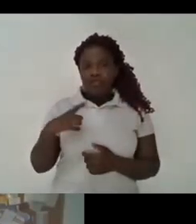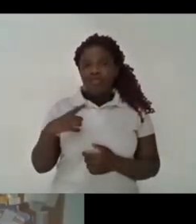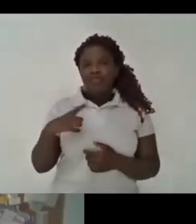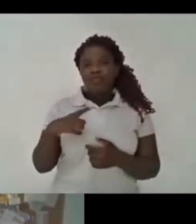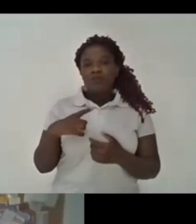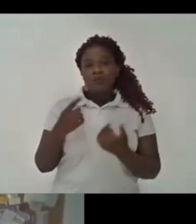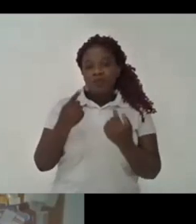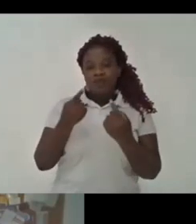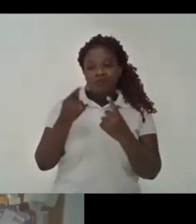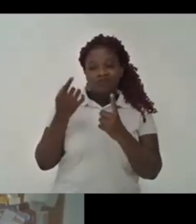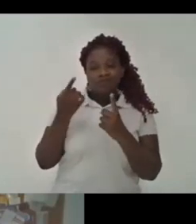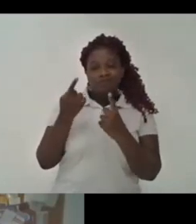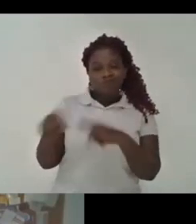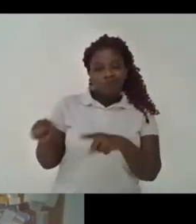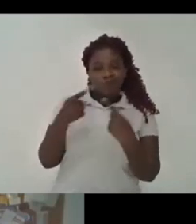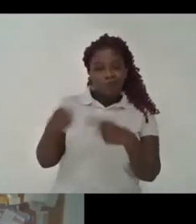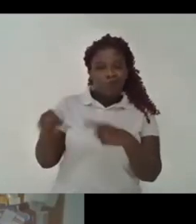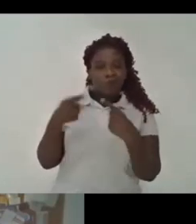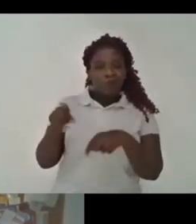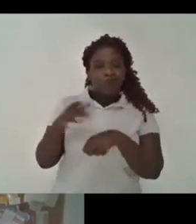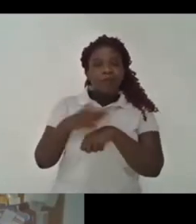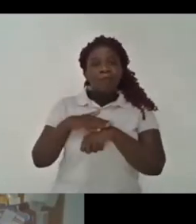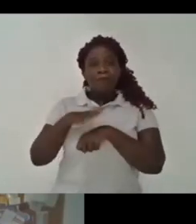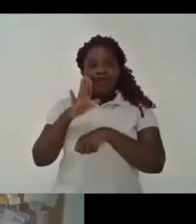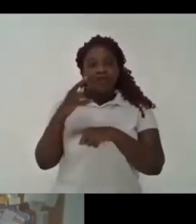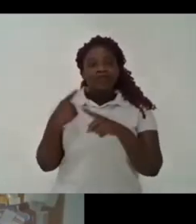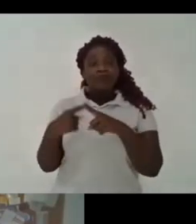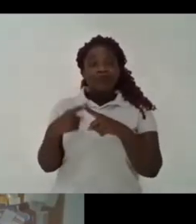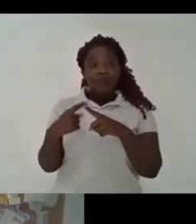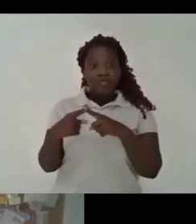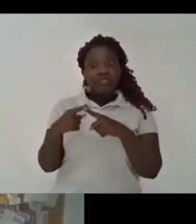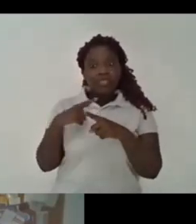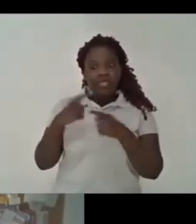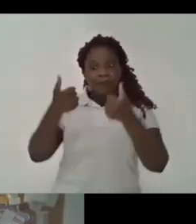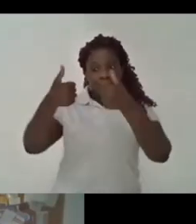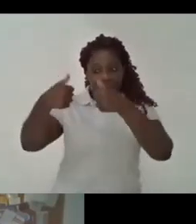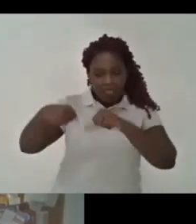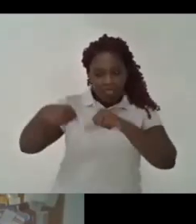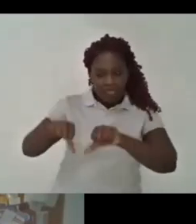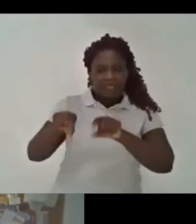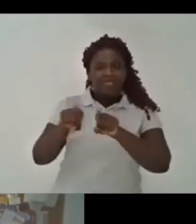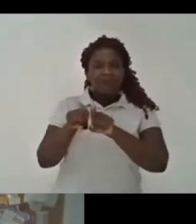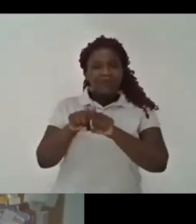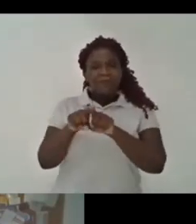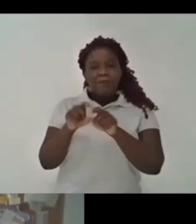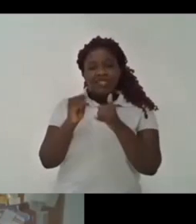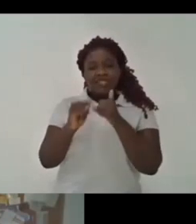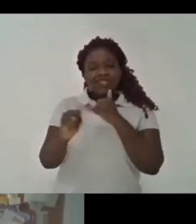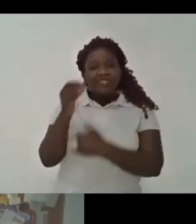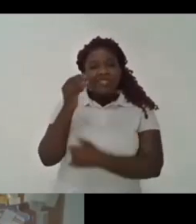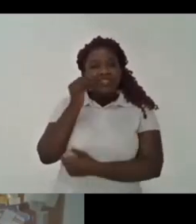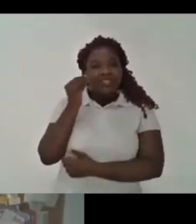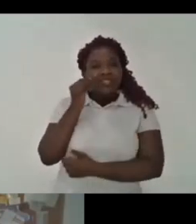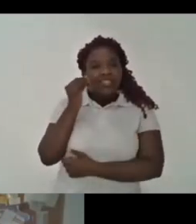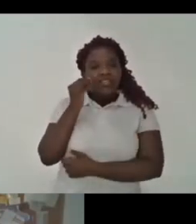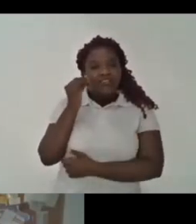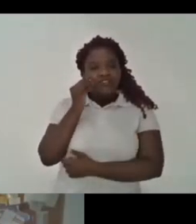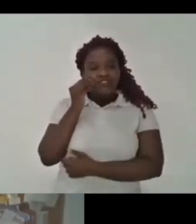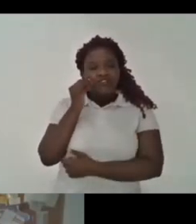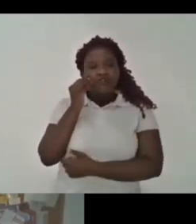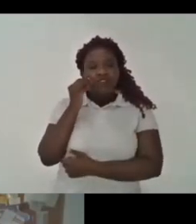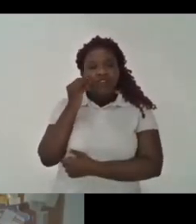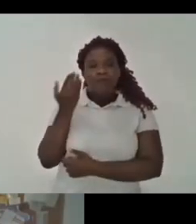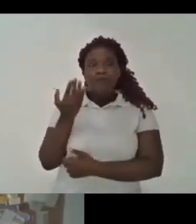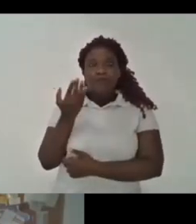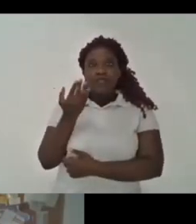particularly strong when we talk about human sciences so there is an attempt